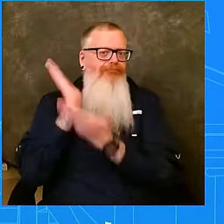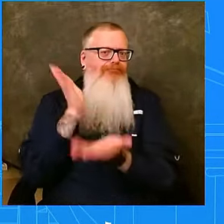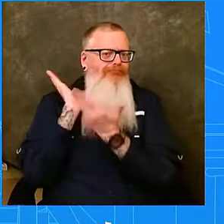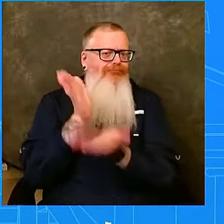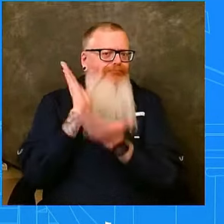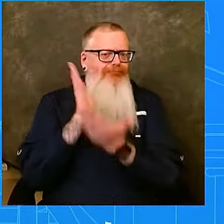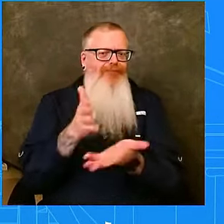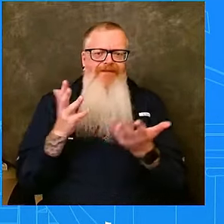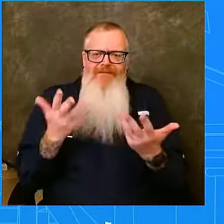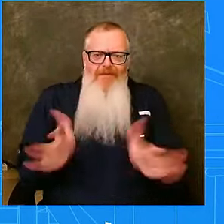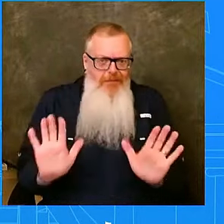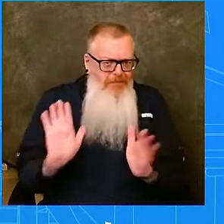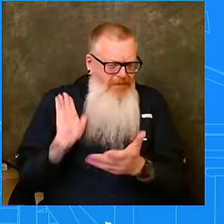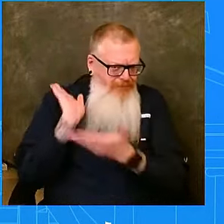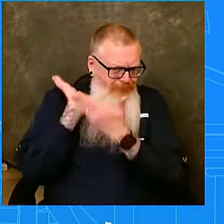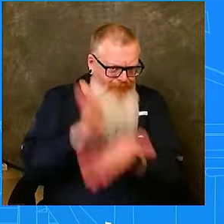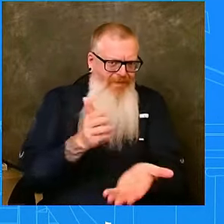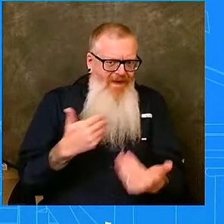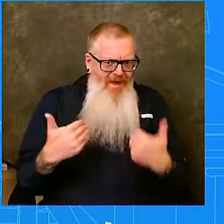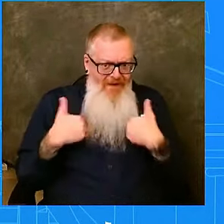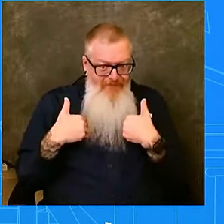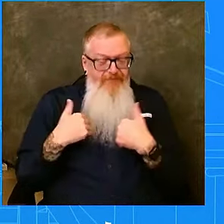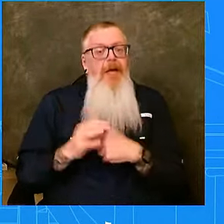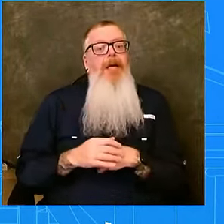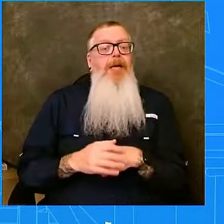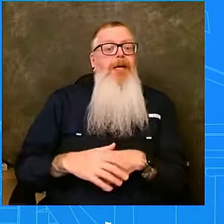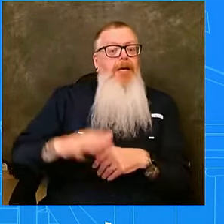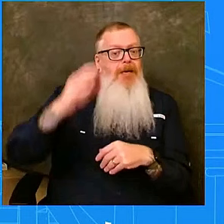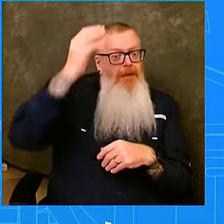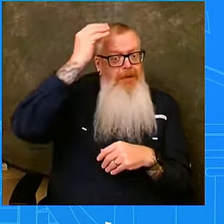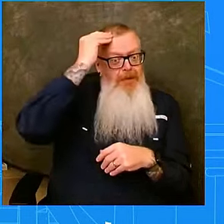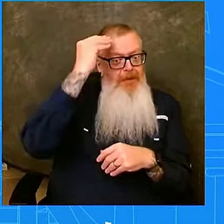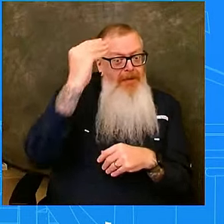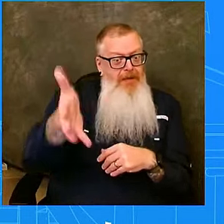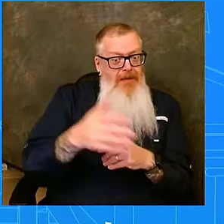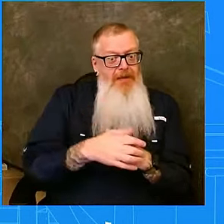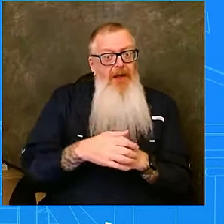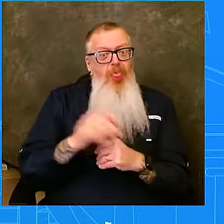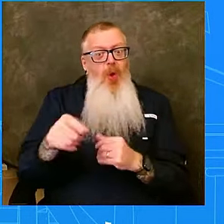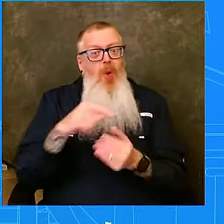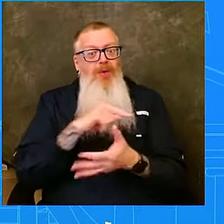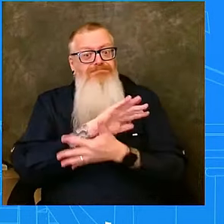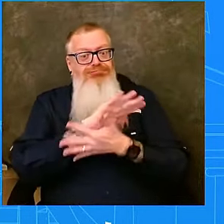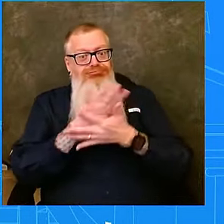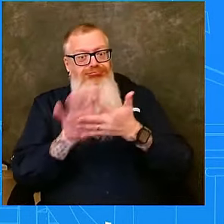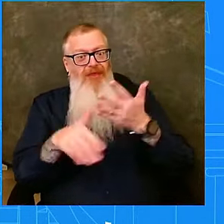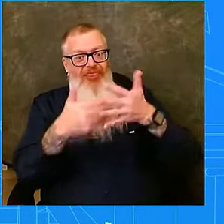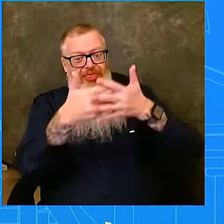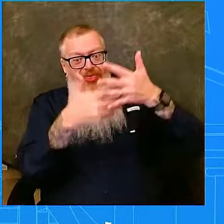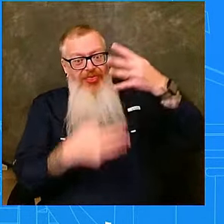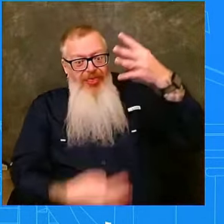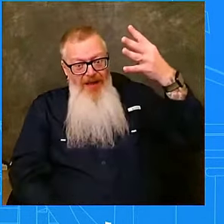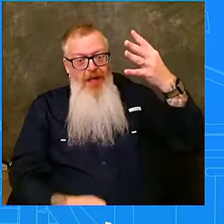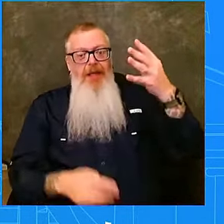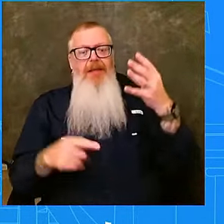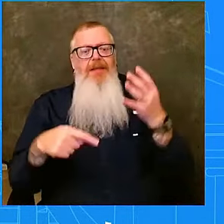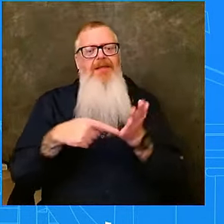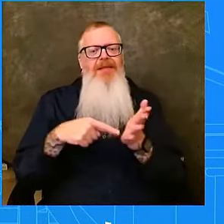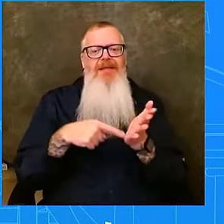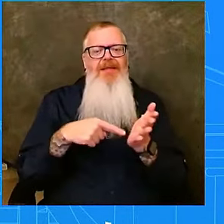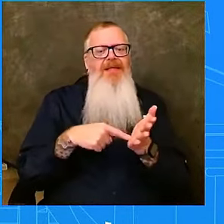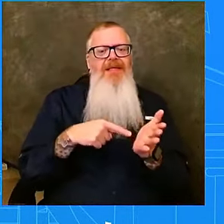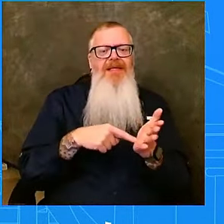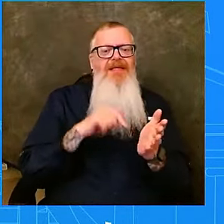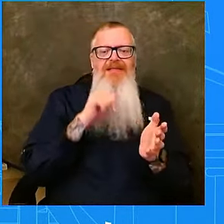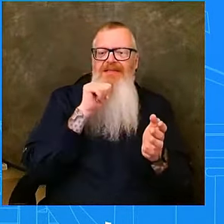the movement of these resources and these commodities are not taking away from our ongoing response and recovery efforts in